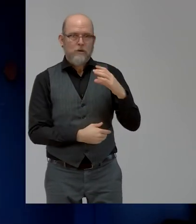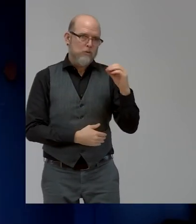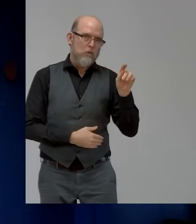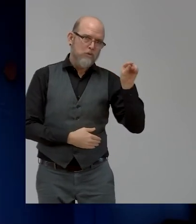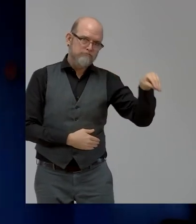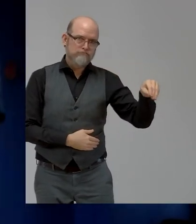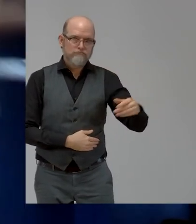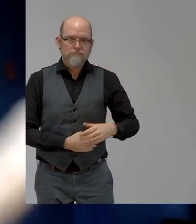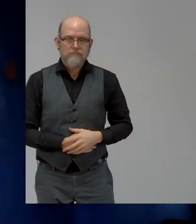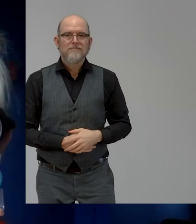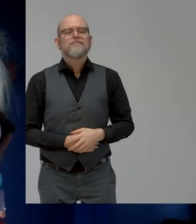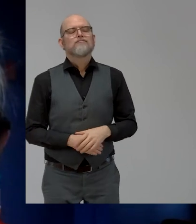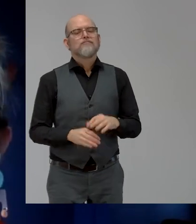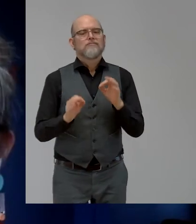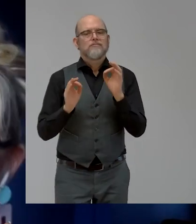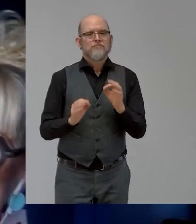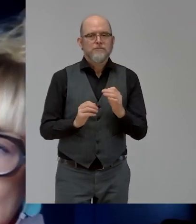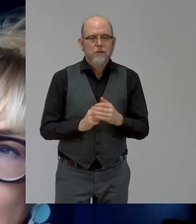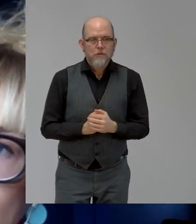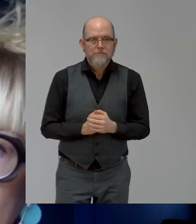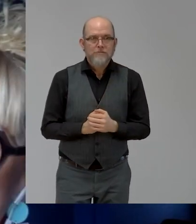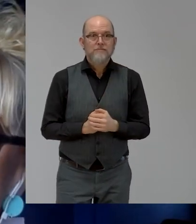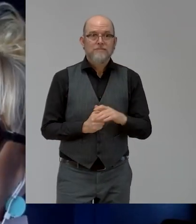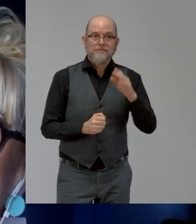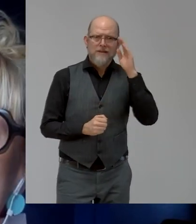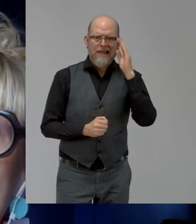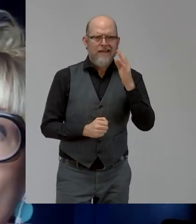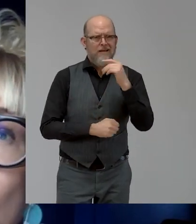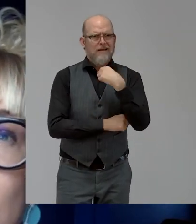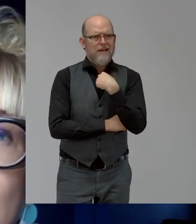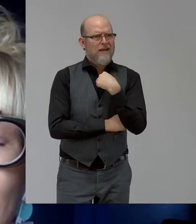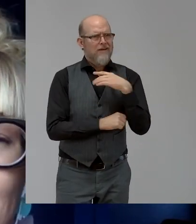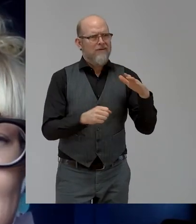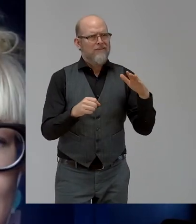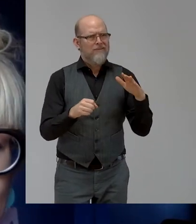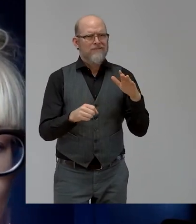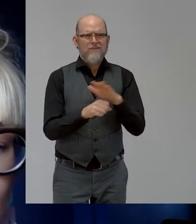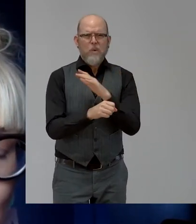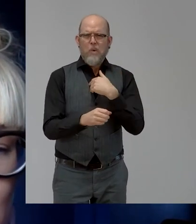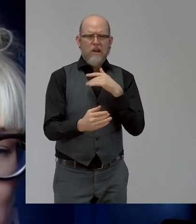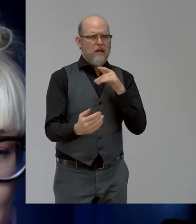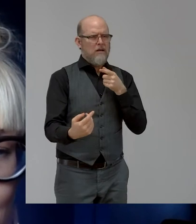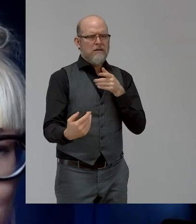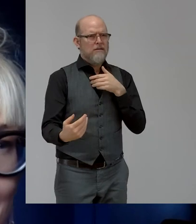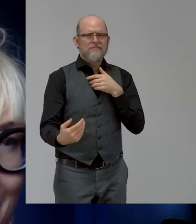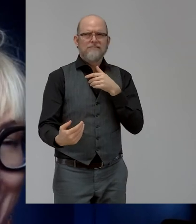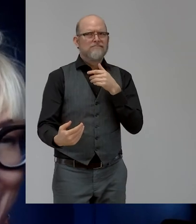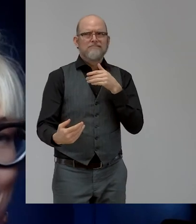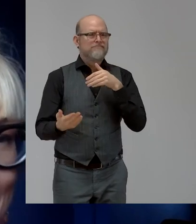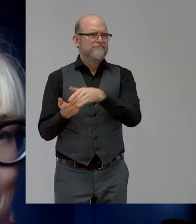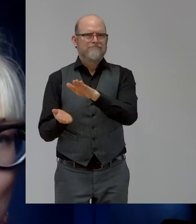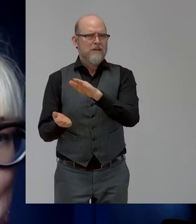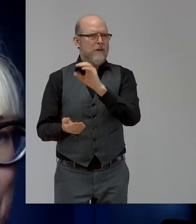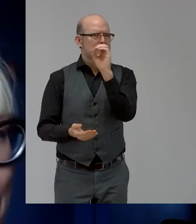I'm kind of on, I'm there, I used to be completely against quotas and targets and I think I'm really starting to